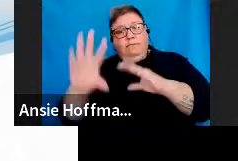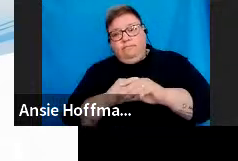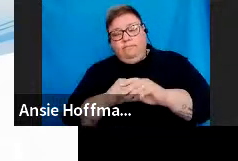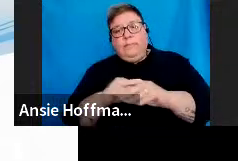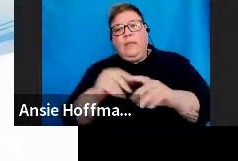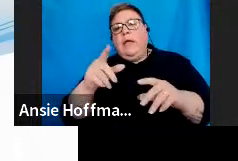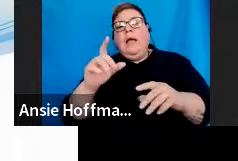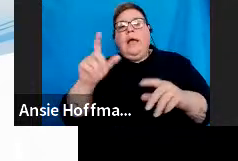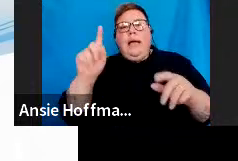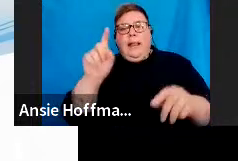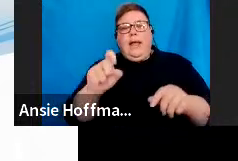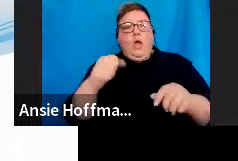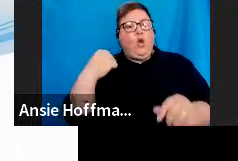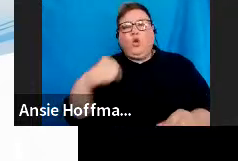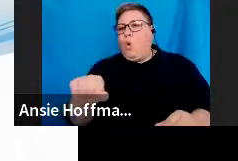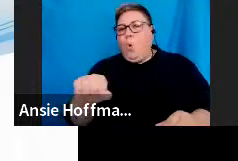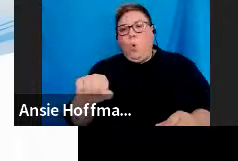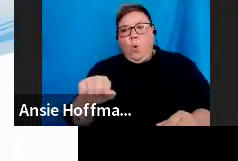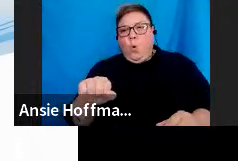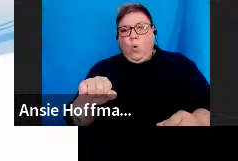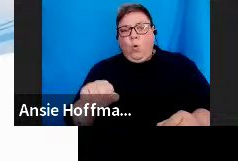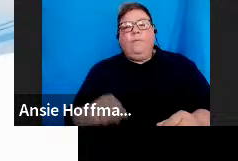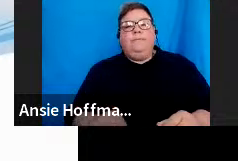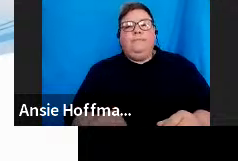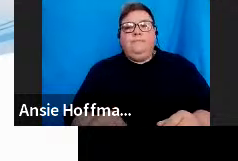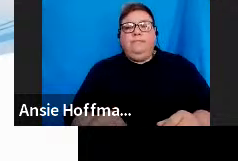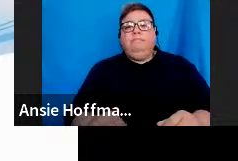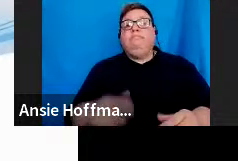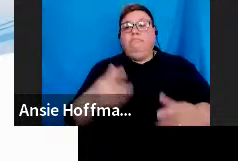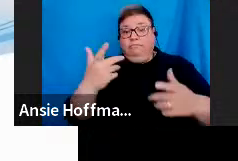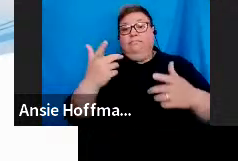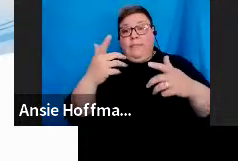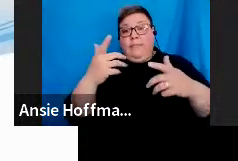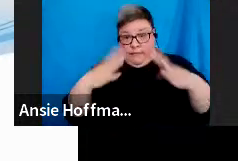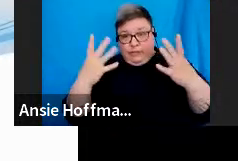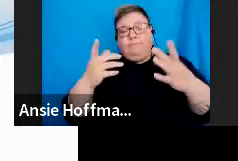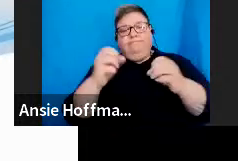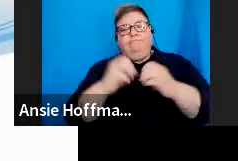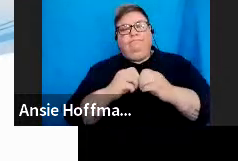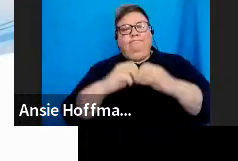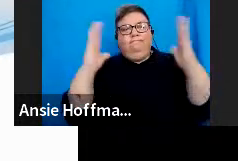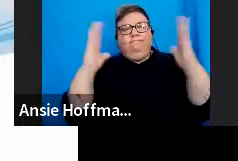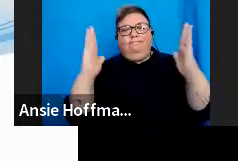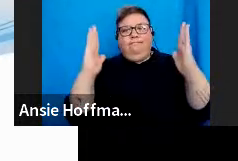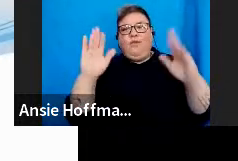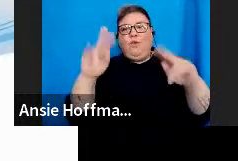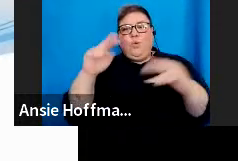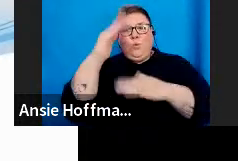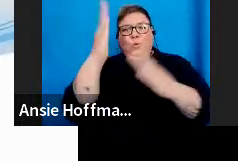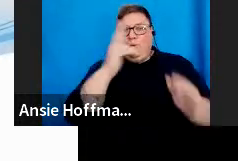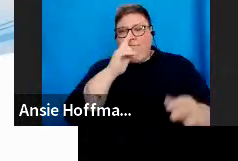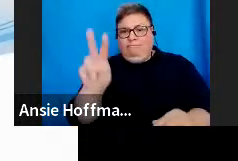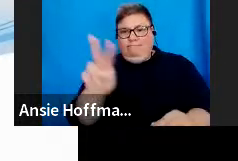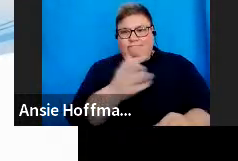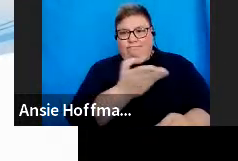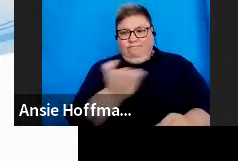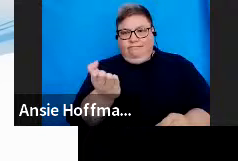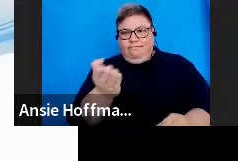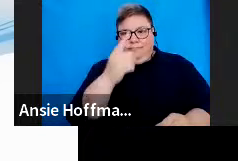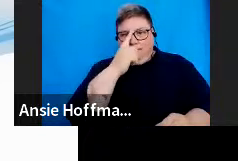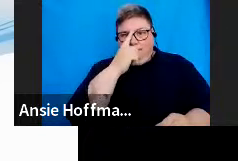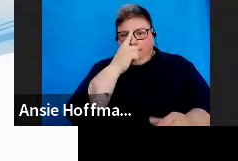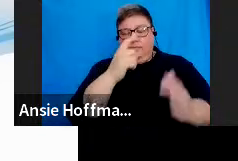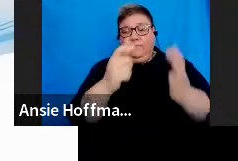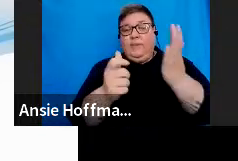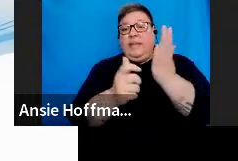and then your group will then be successfully be created. As you can see on my screen now, the tax directives groups